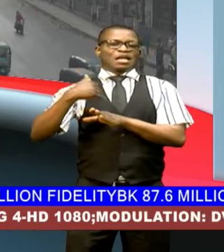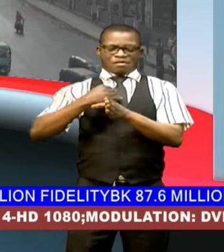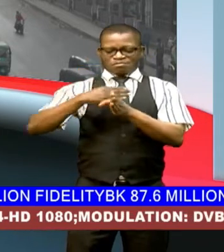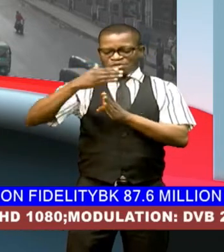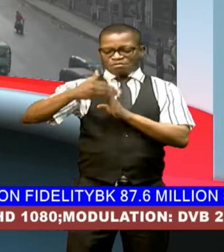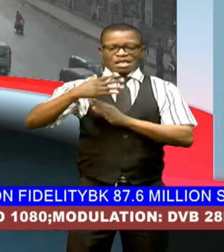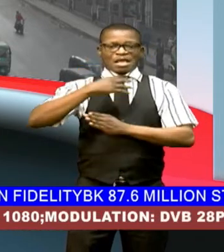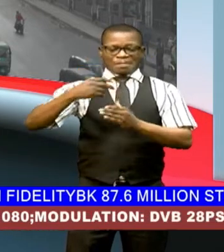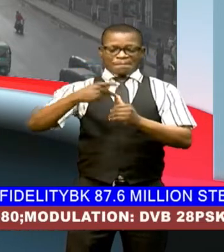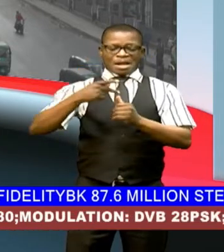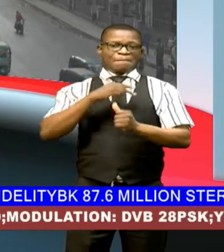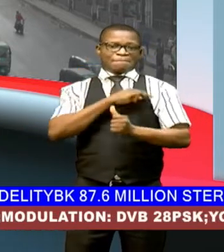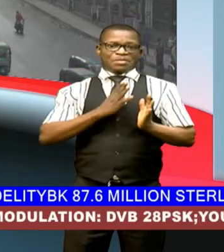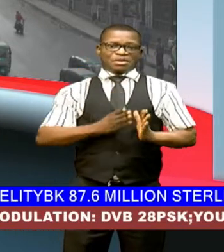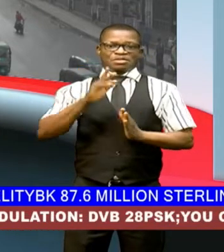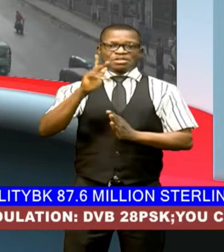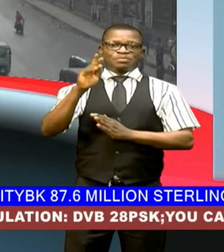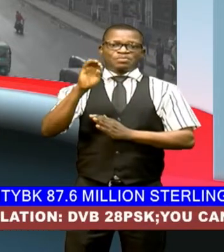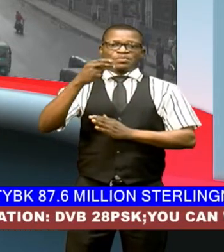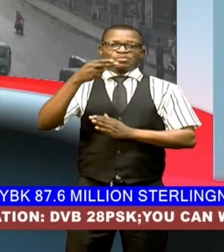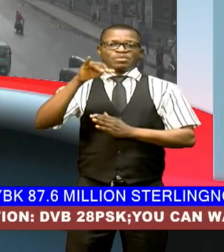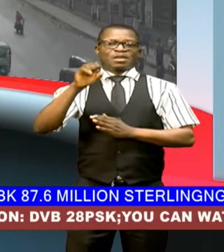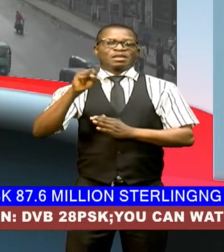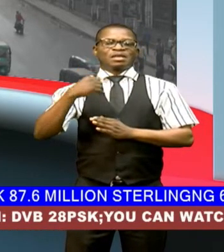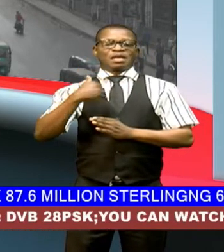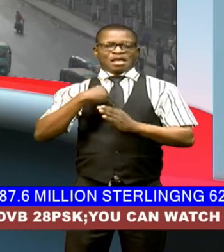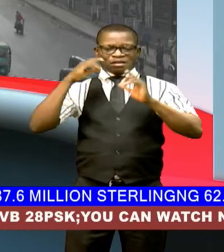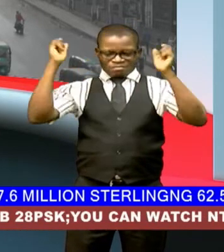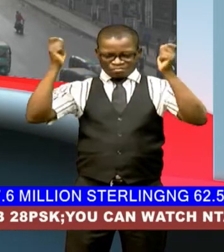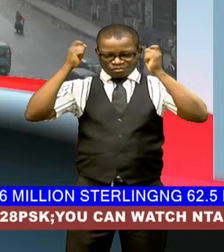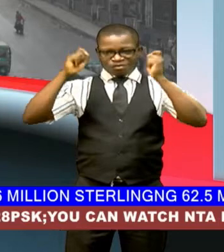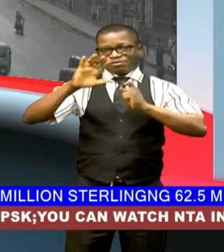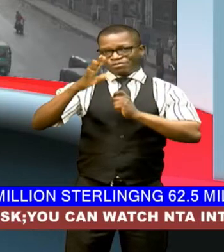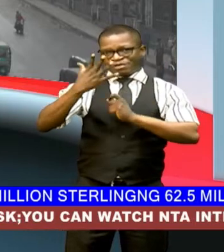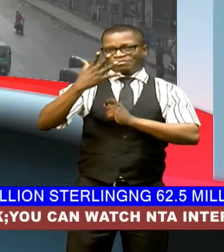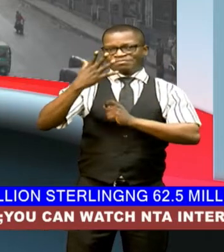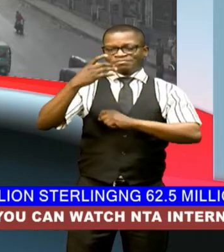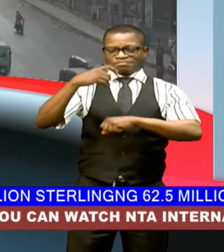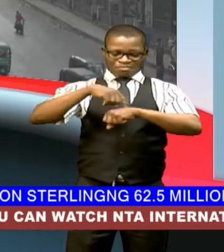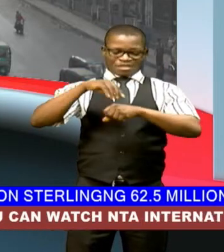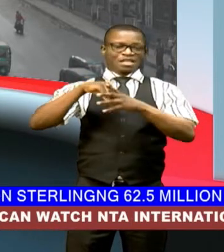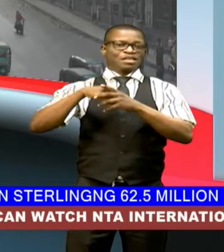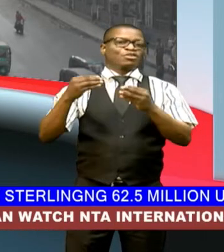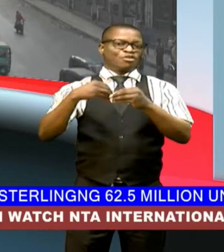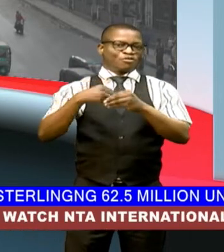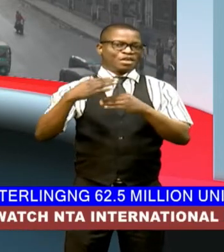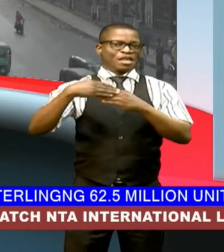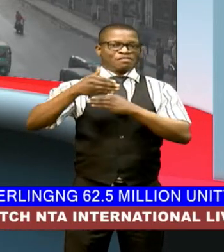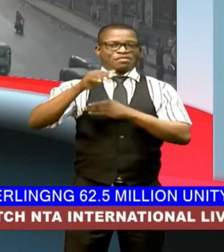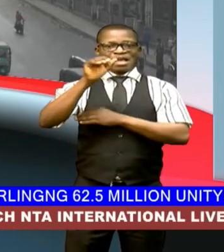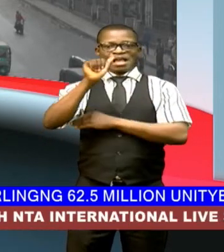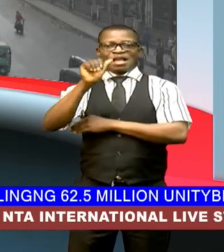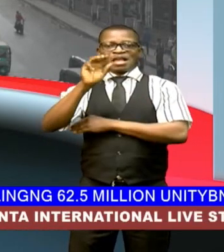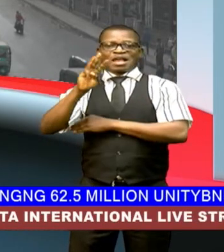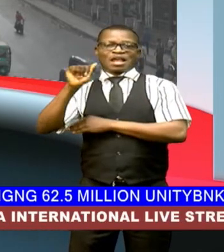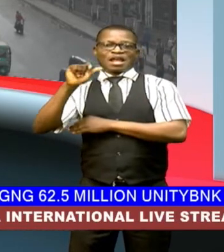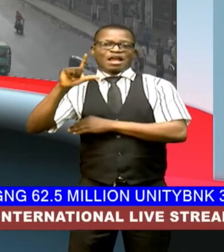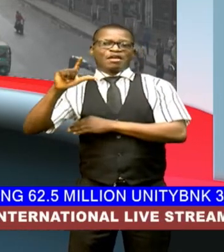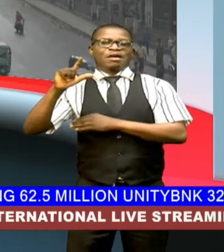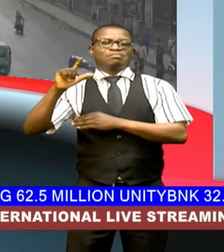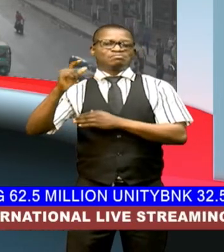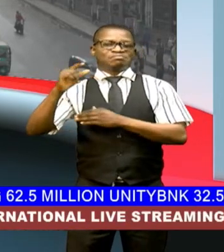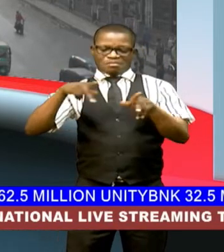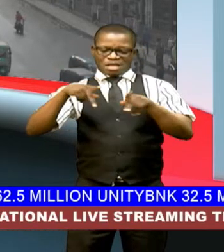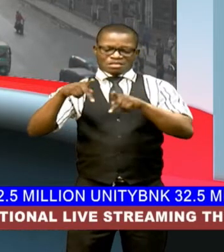minister sheikh has seen has won a historic fifth term in office after a awami league party secured